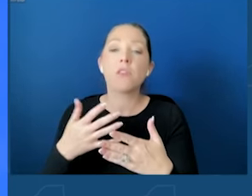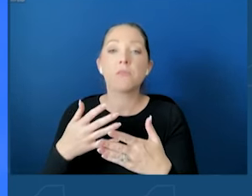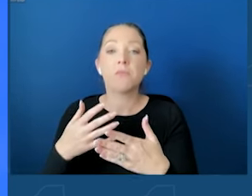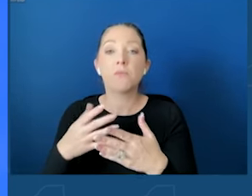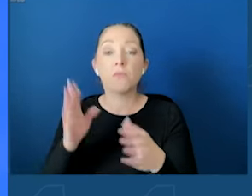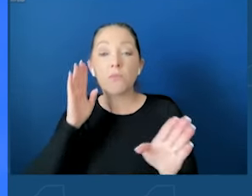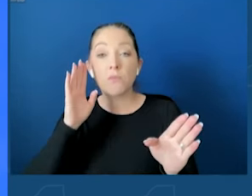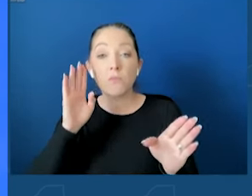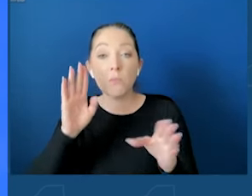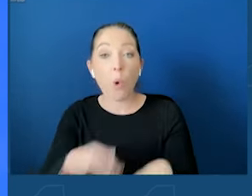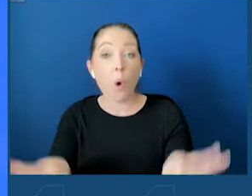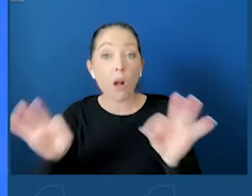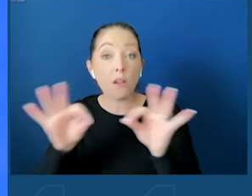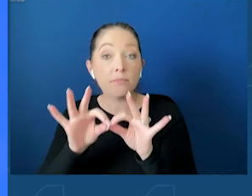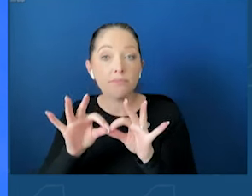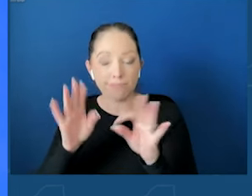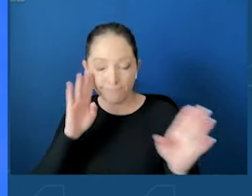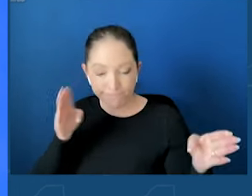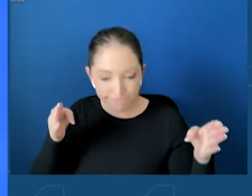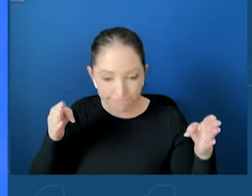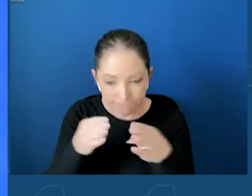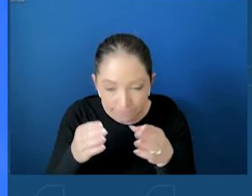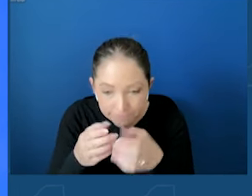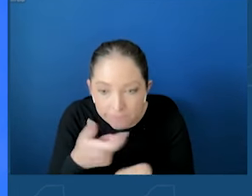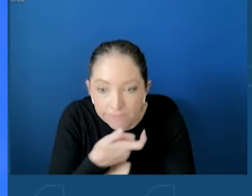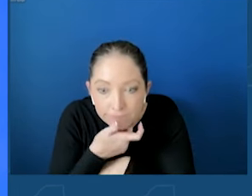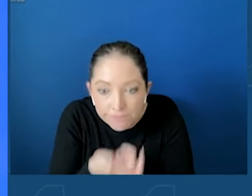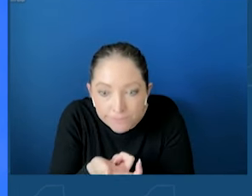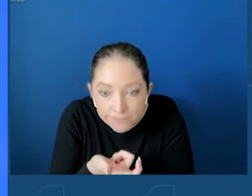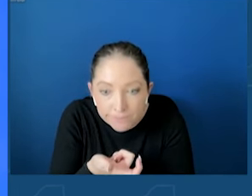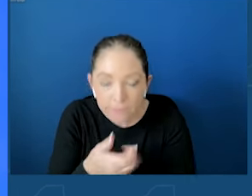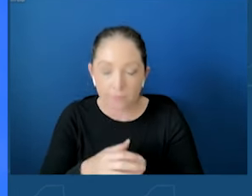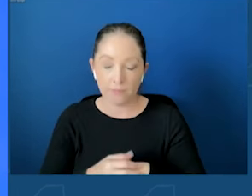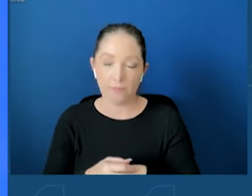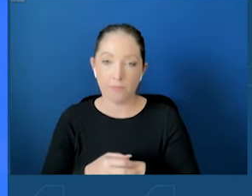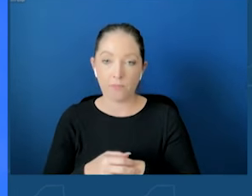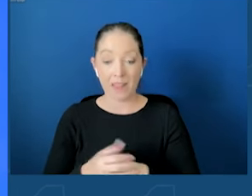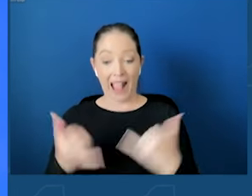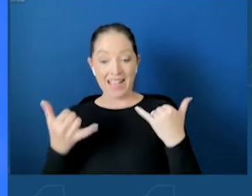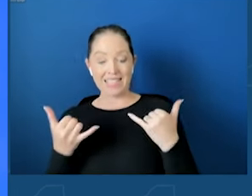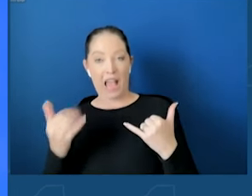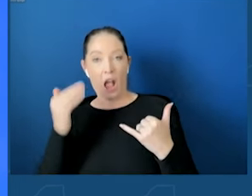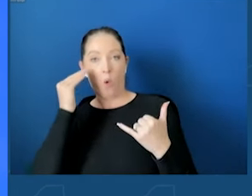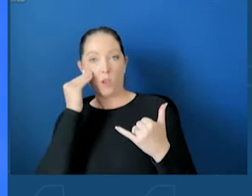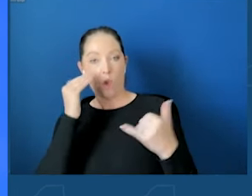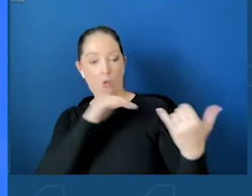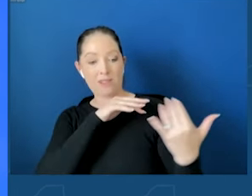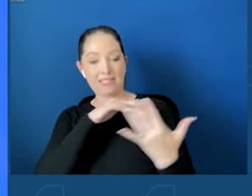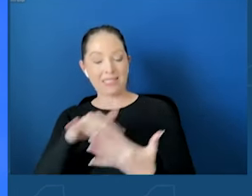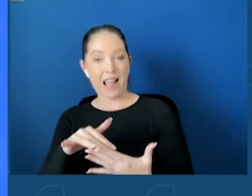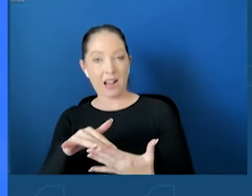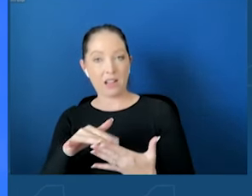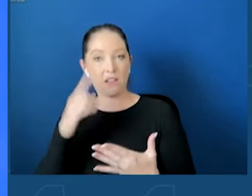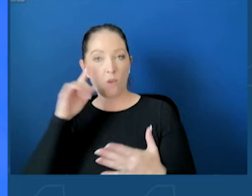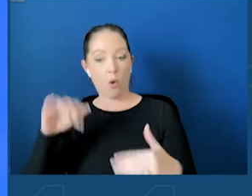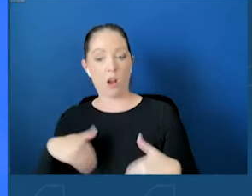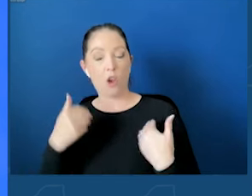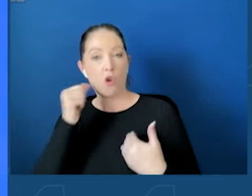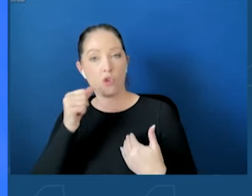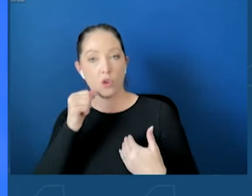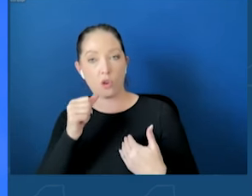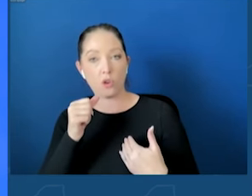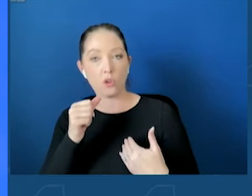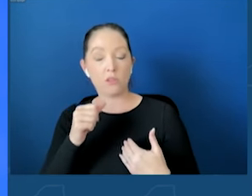We now know through many studies that for young girls, the association between poor mental health and social media